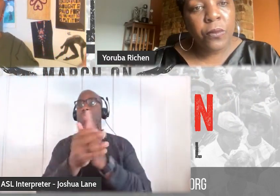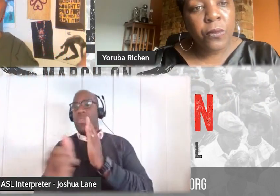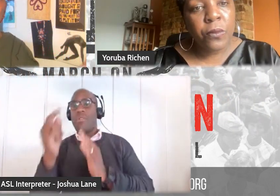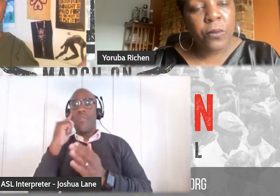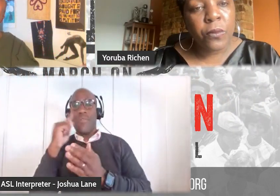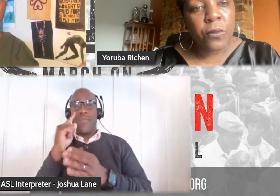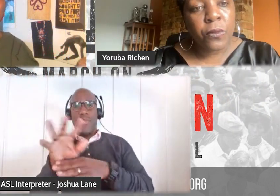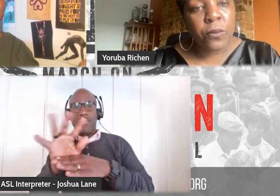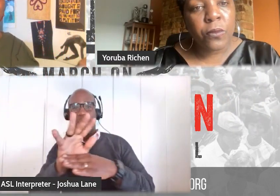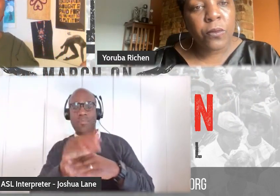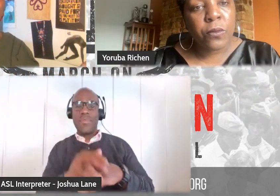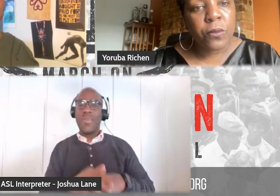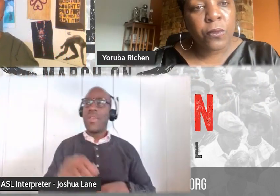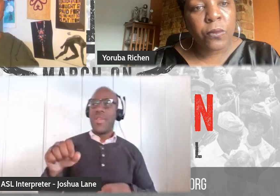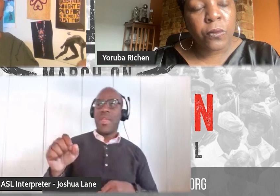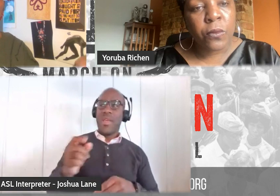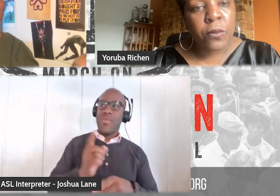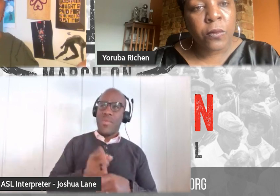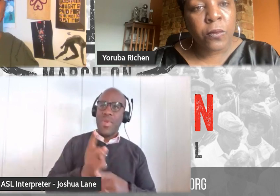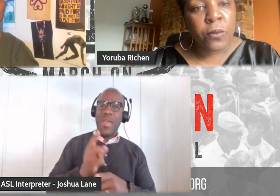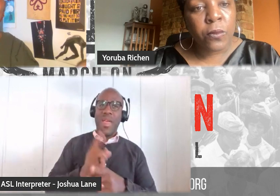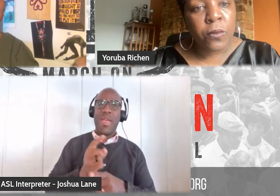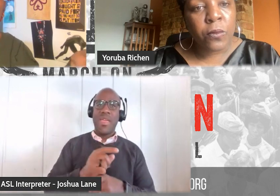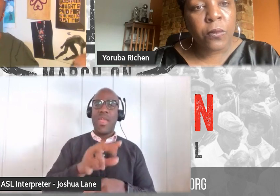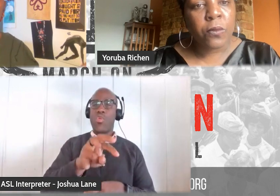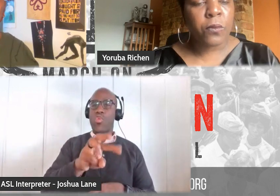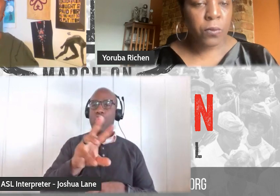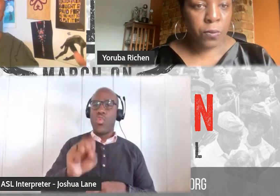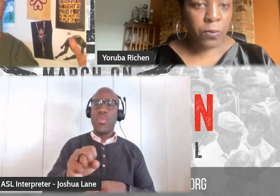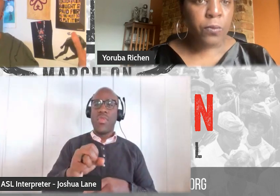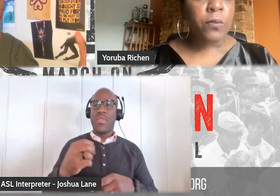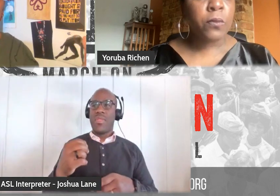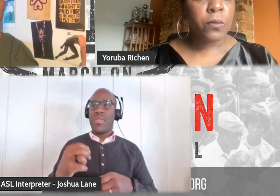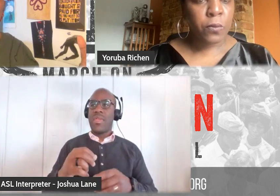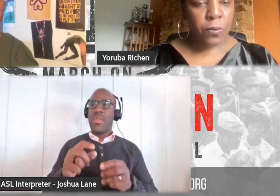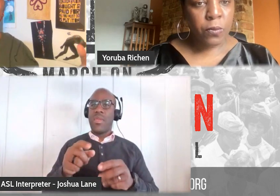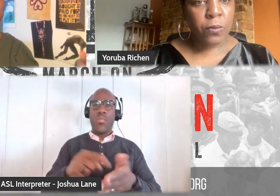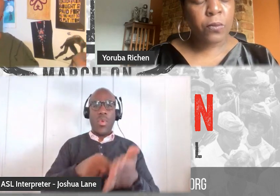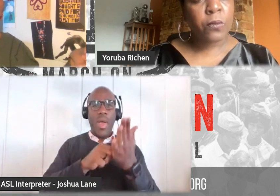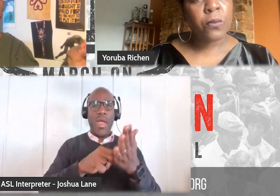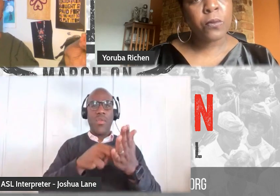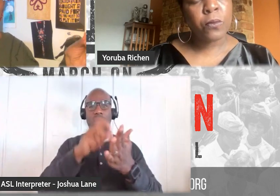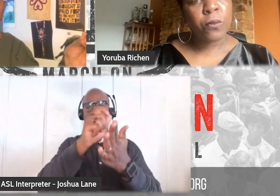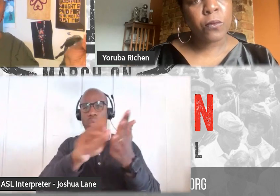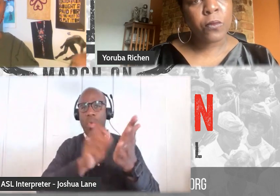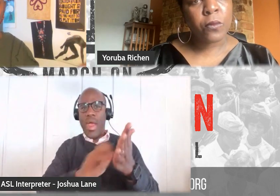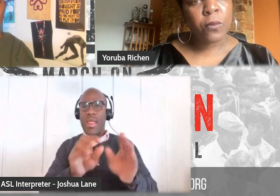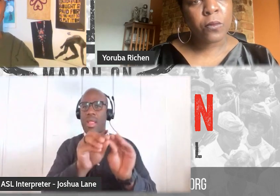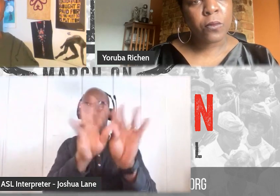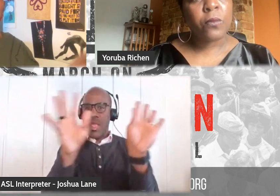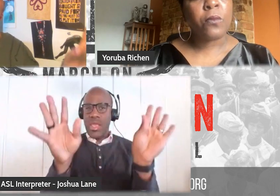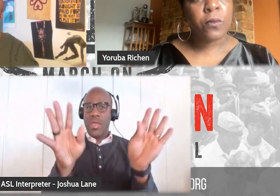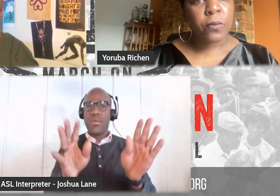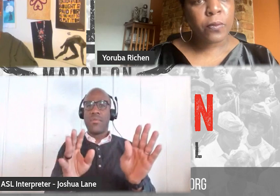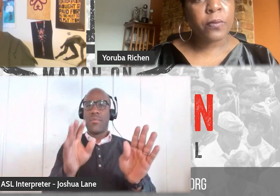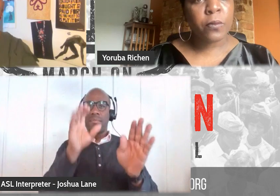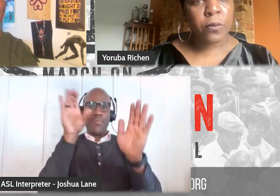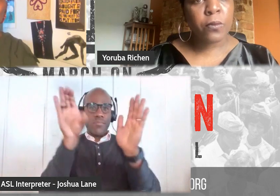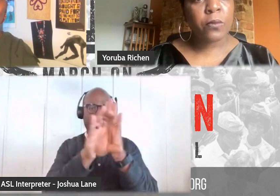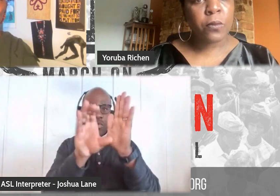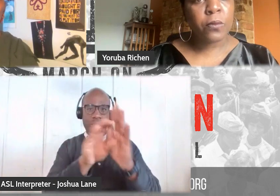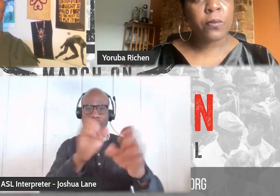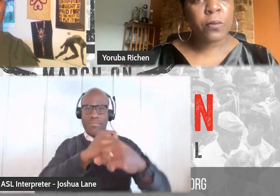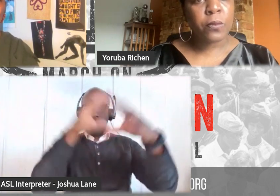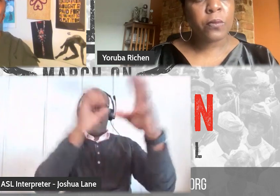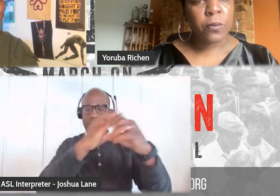news piece of not just writing in a crisp way, in a clear way, and it tells the pictures, but being able to do it quickly and making sure you